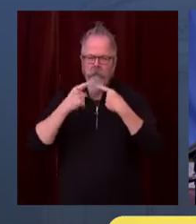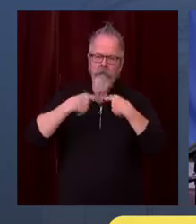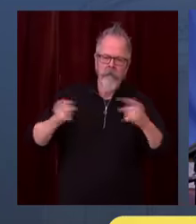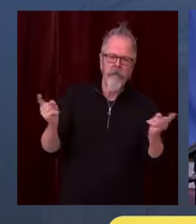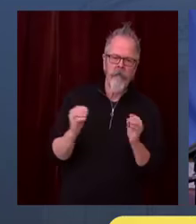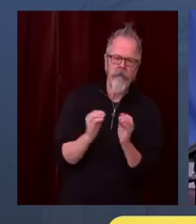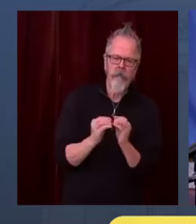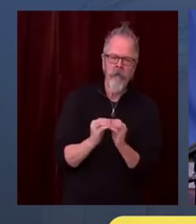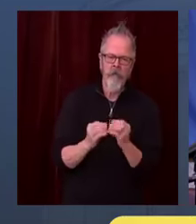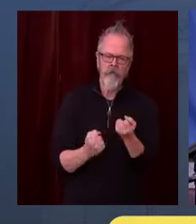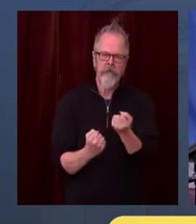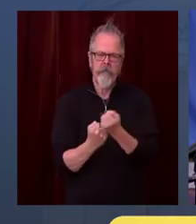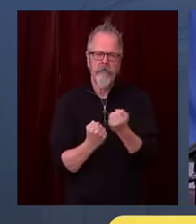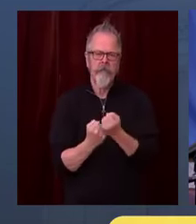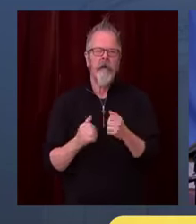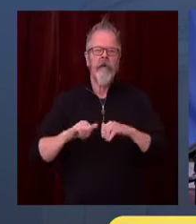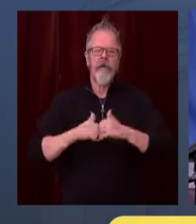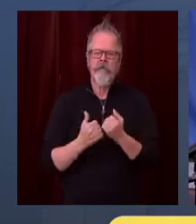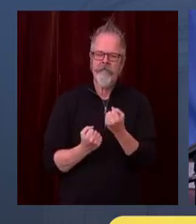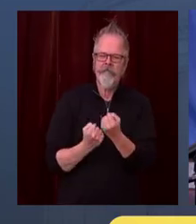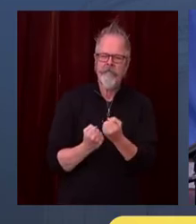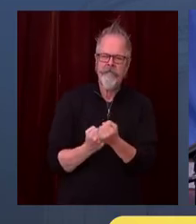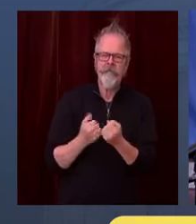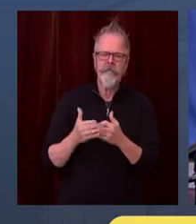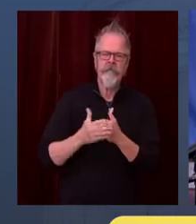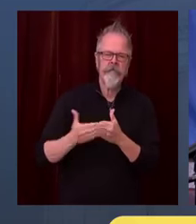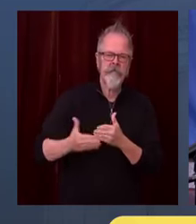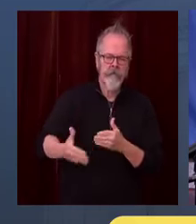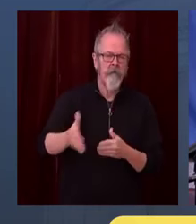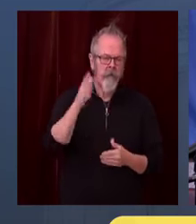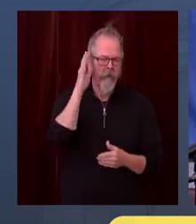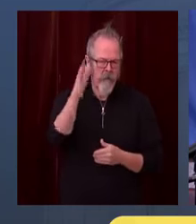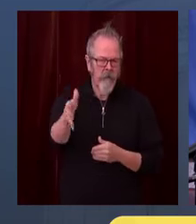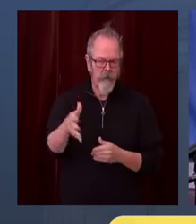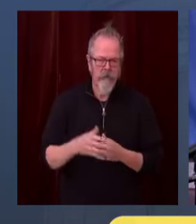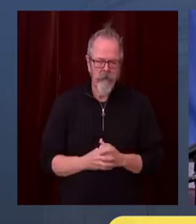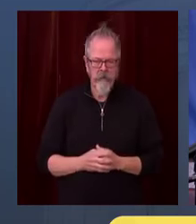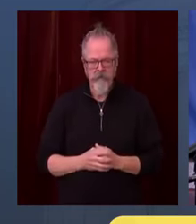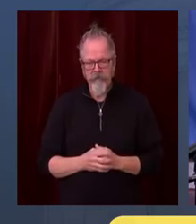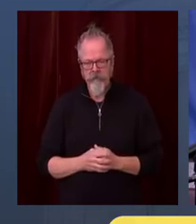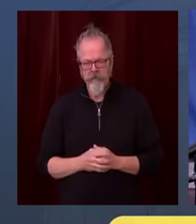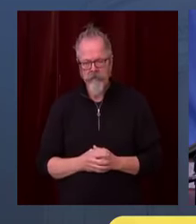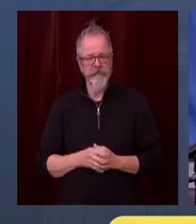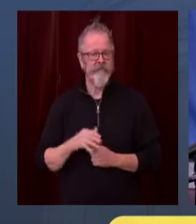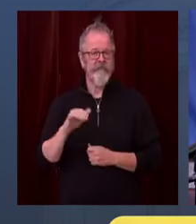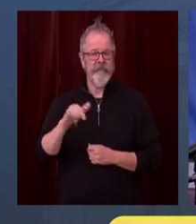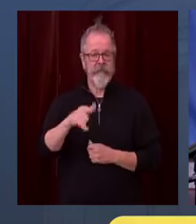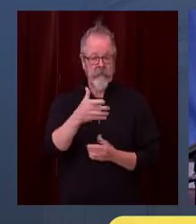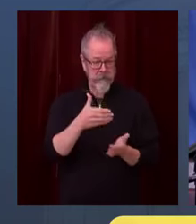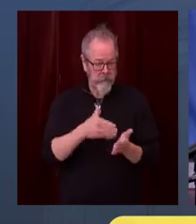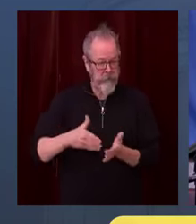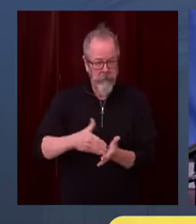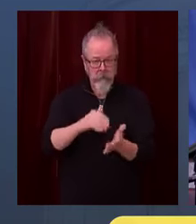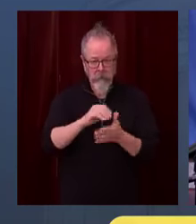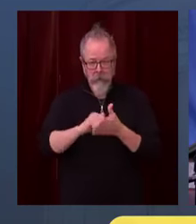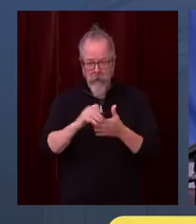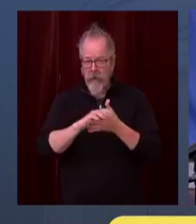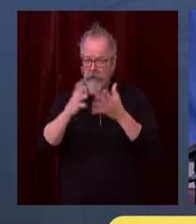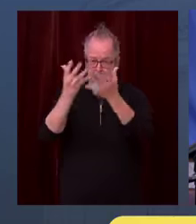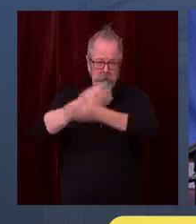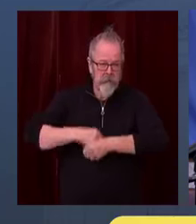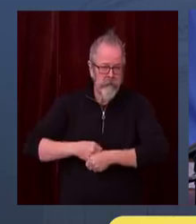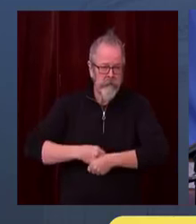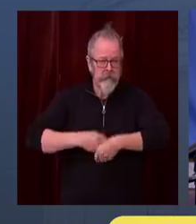But we know that is not enough. This is not going to ameliorate all the economic suffering by a long shot. But it's what we've been able to do so far.